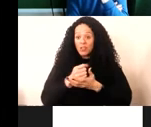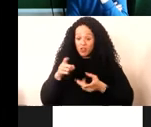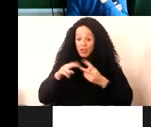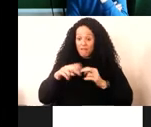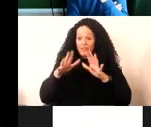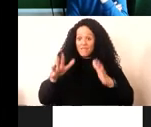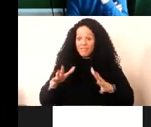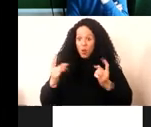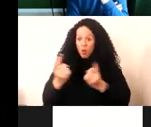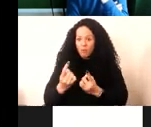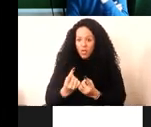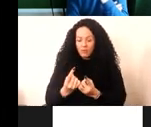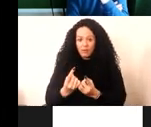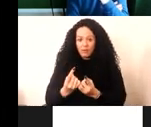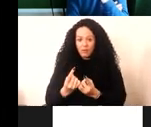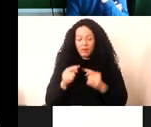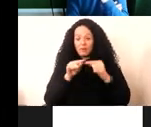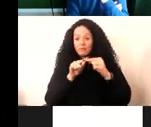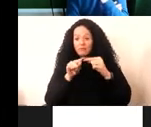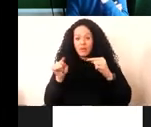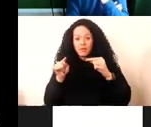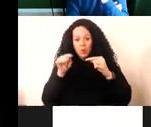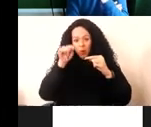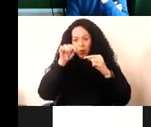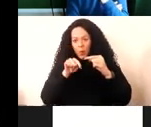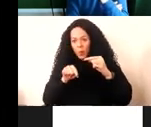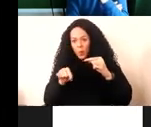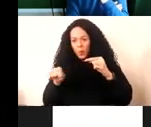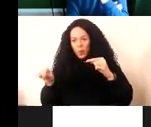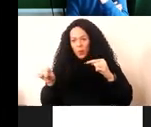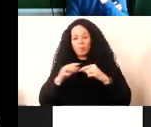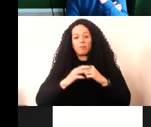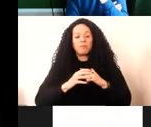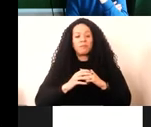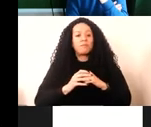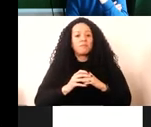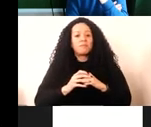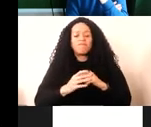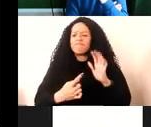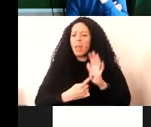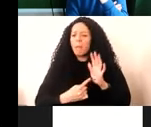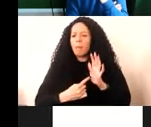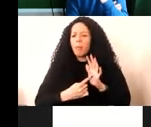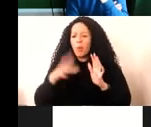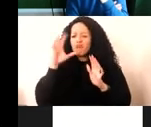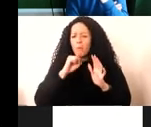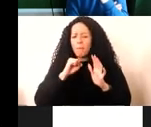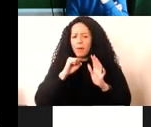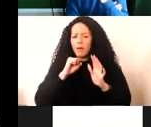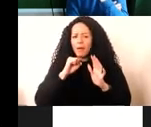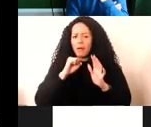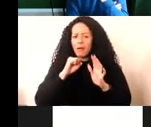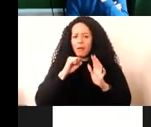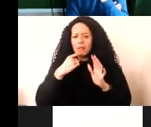get taken down the branch that's in focus here. And it's important to remember that, although I guess there's a bit of a